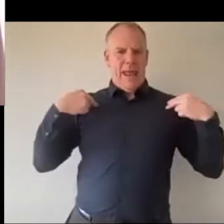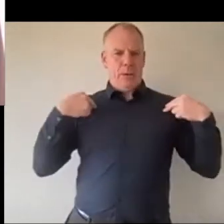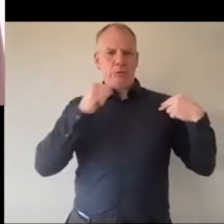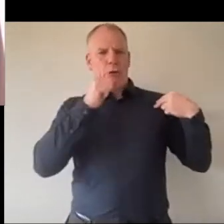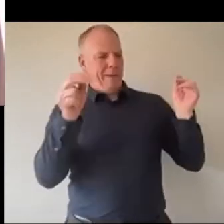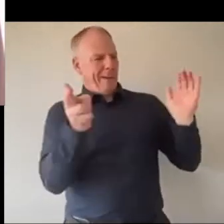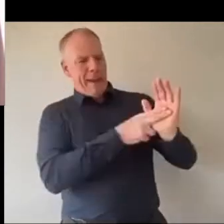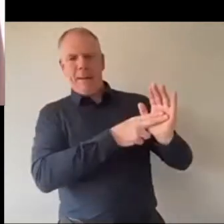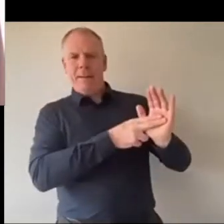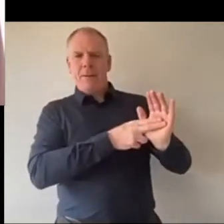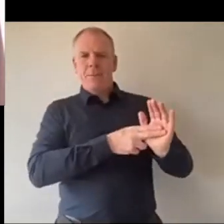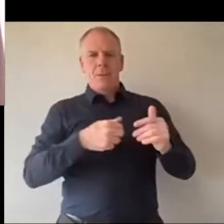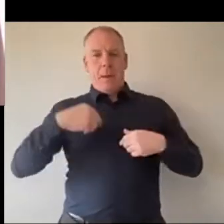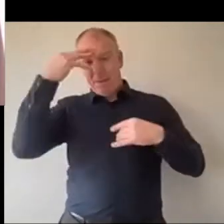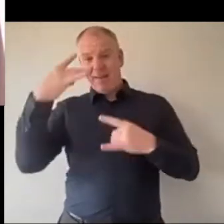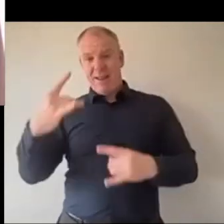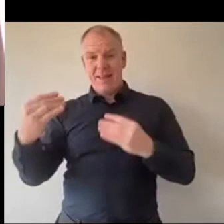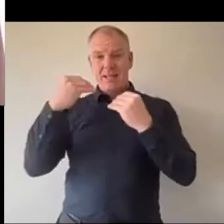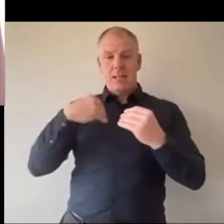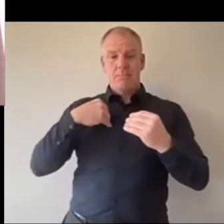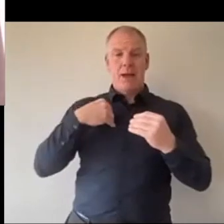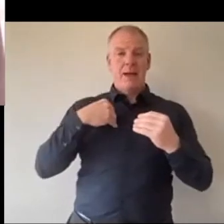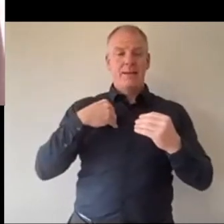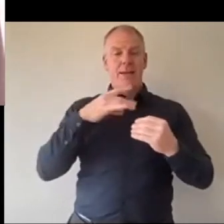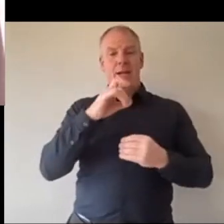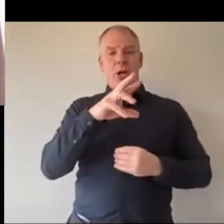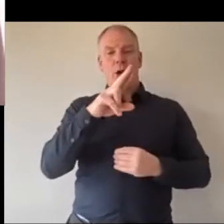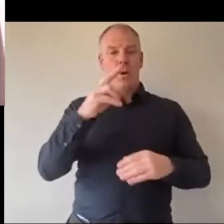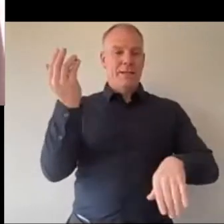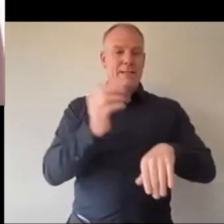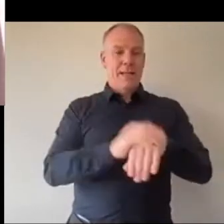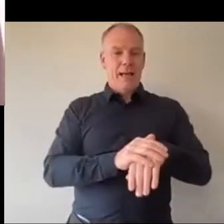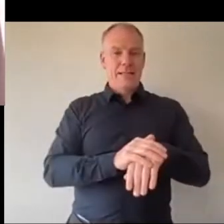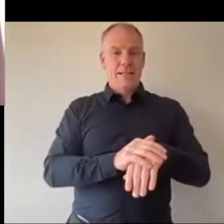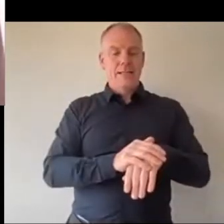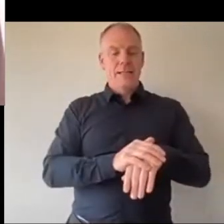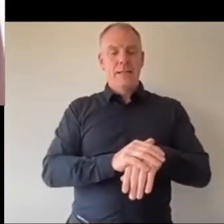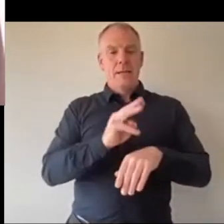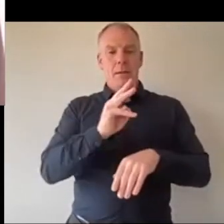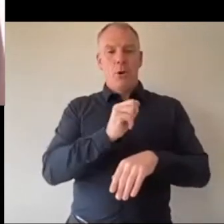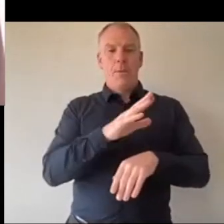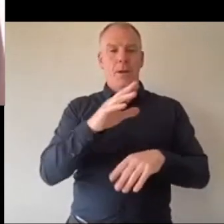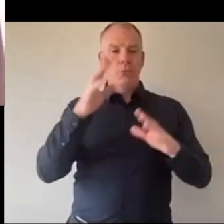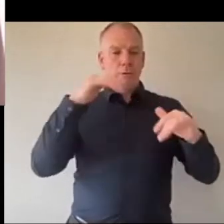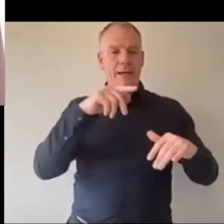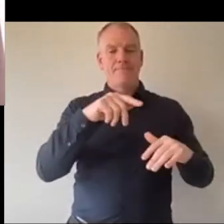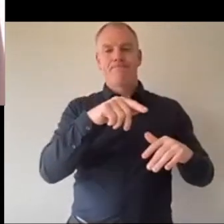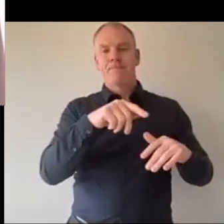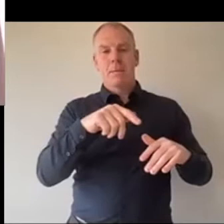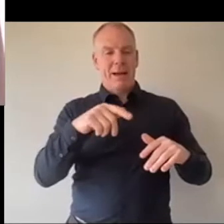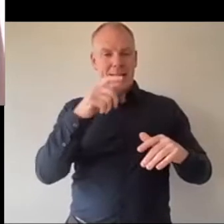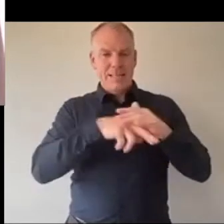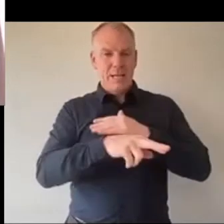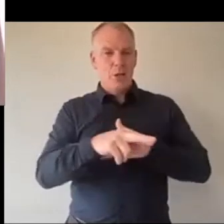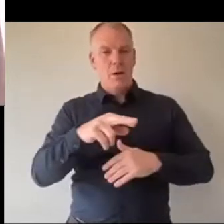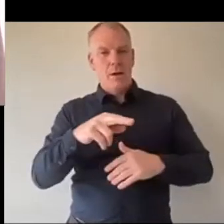health education I ever had was when my hero died, Kurt Cobain and my teacher called him a coward and punched my desk no one